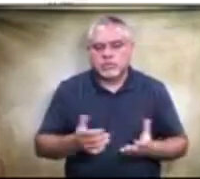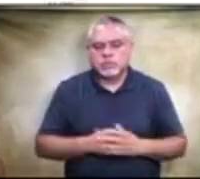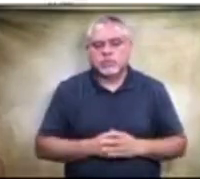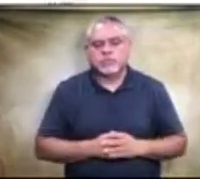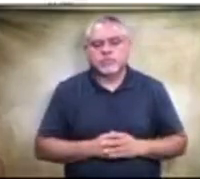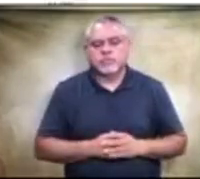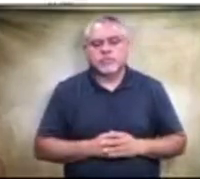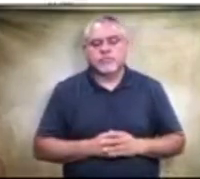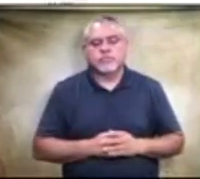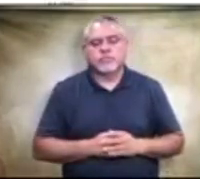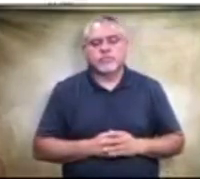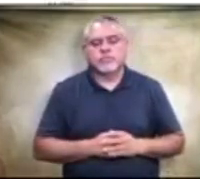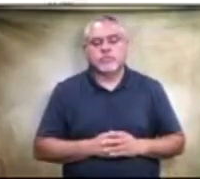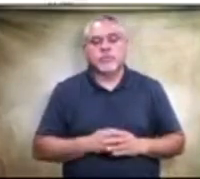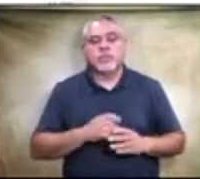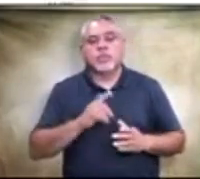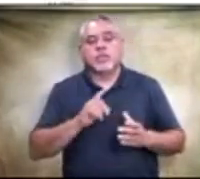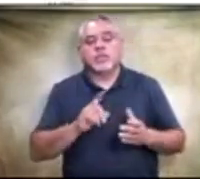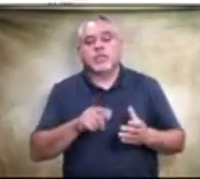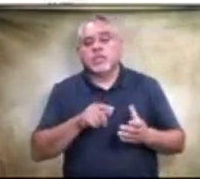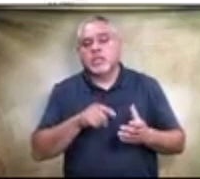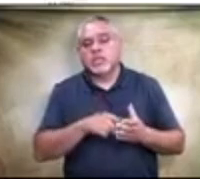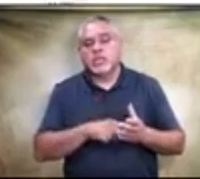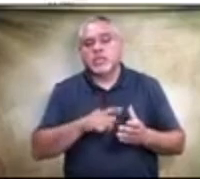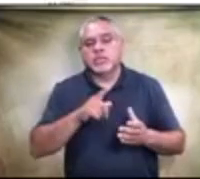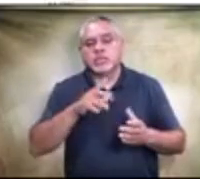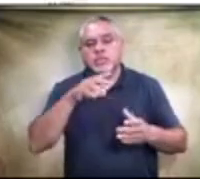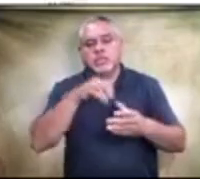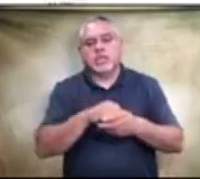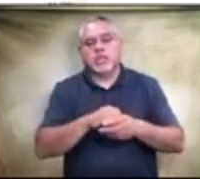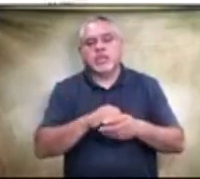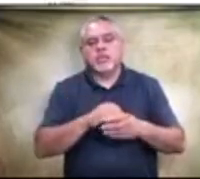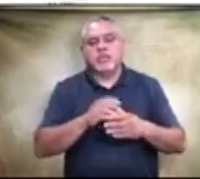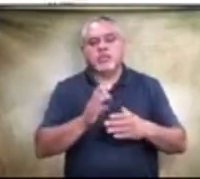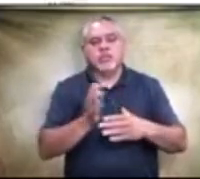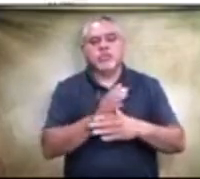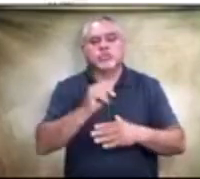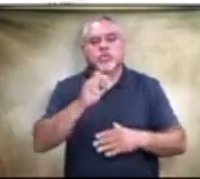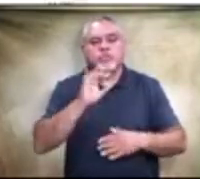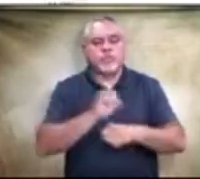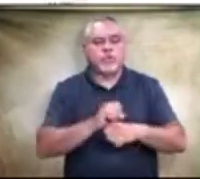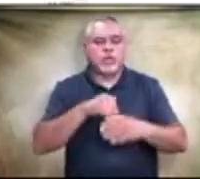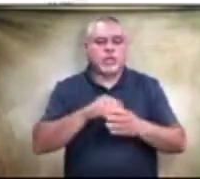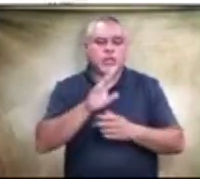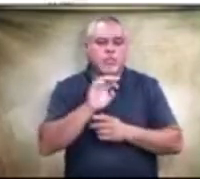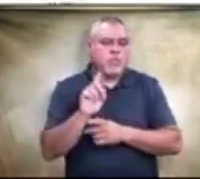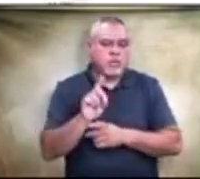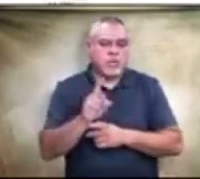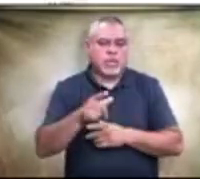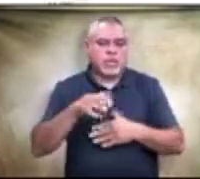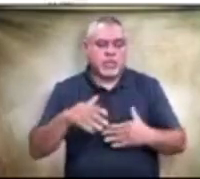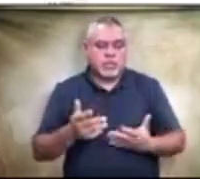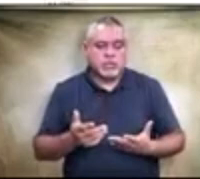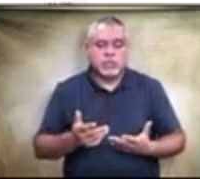So this falls within the scope of work under the bond. So that has not been changed. So,